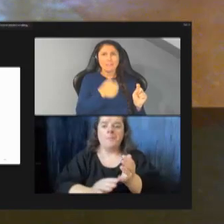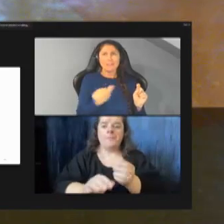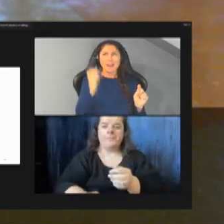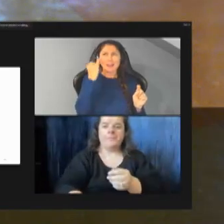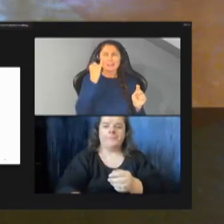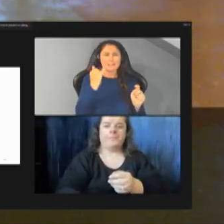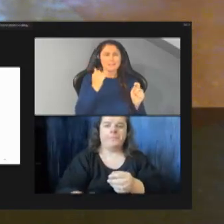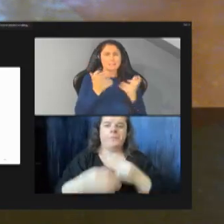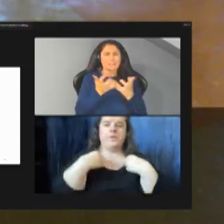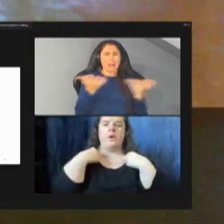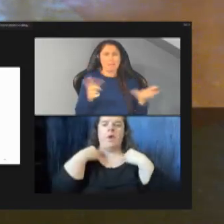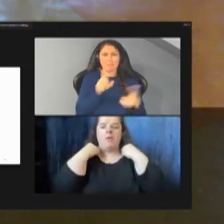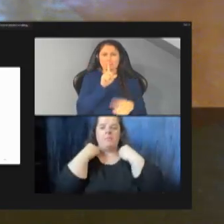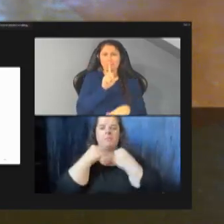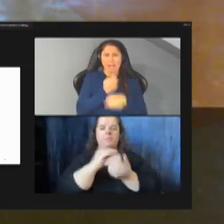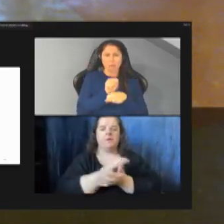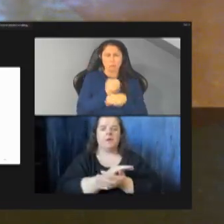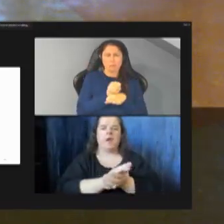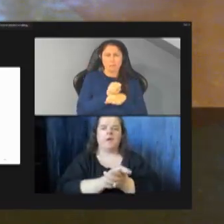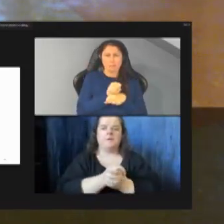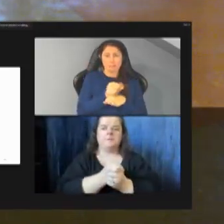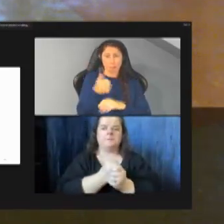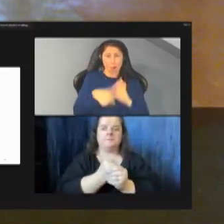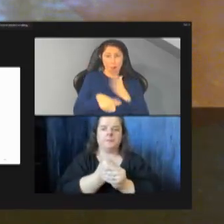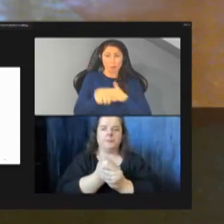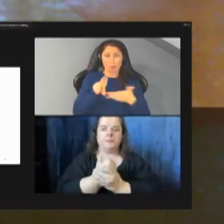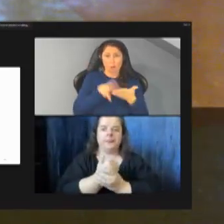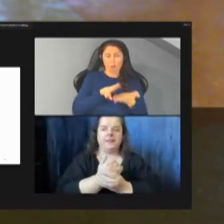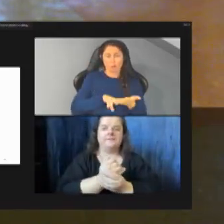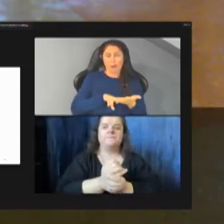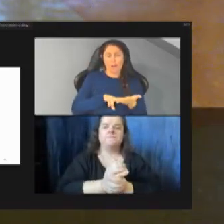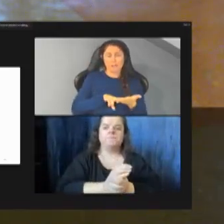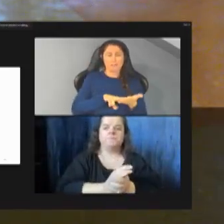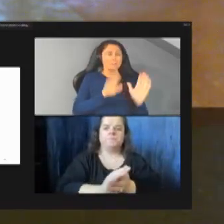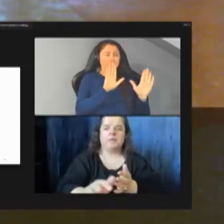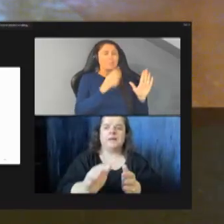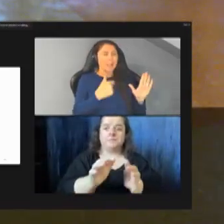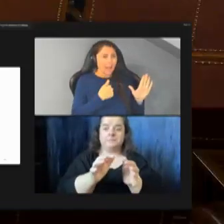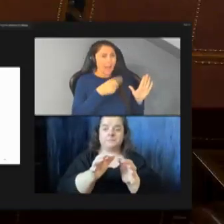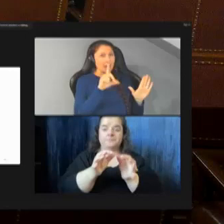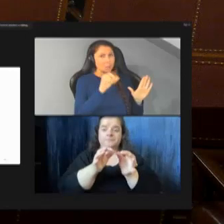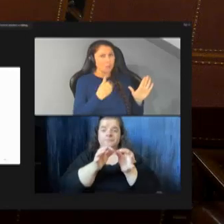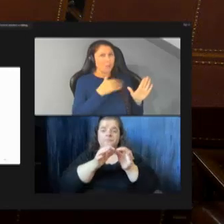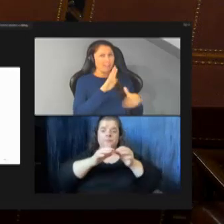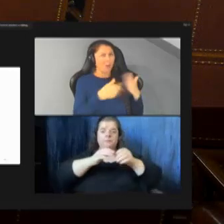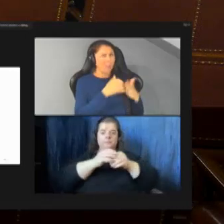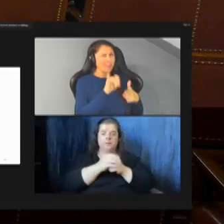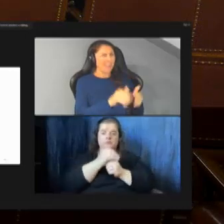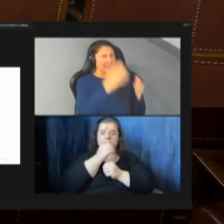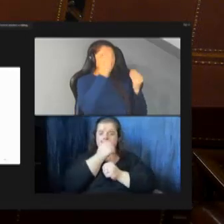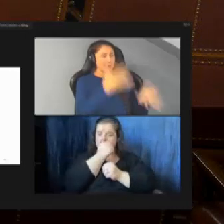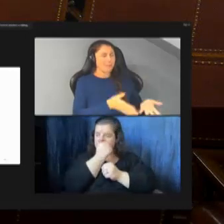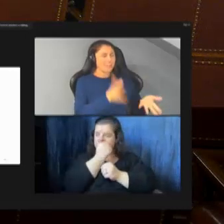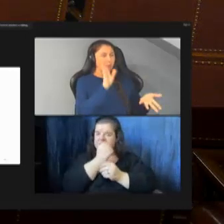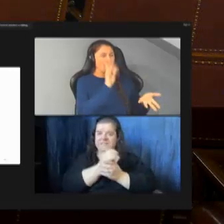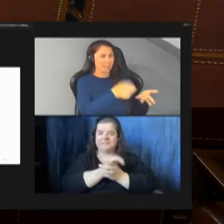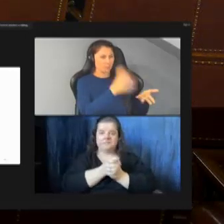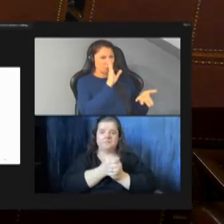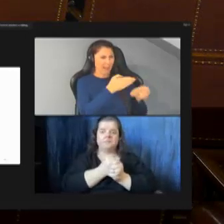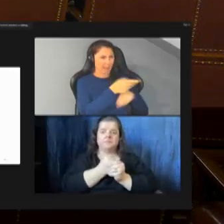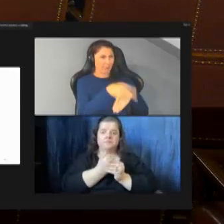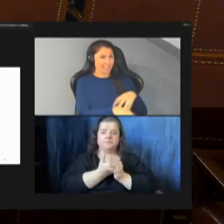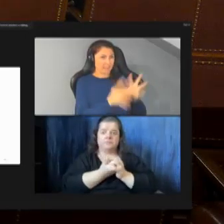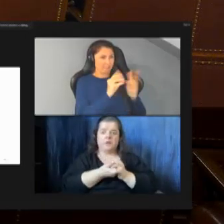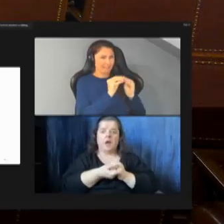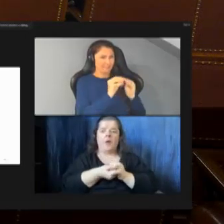much is actually under contract not even if it's not under contract i have that information i'll give that to you directly after this meeting good